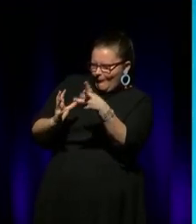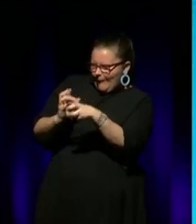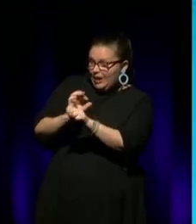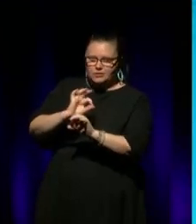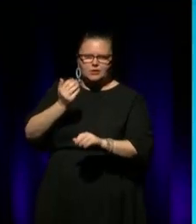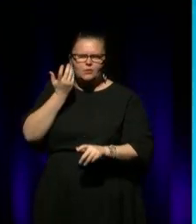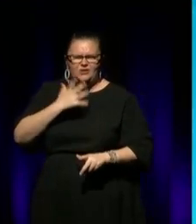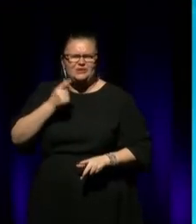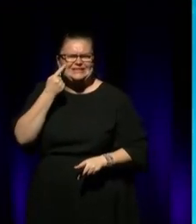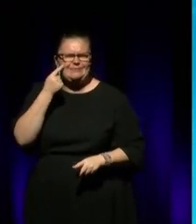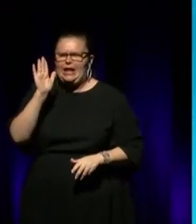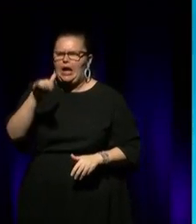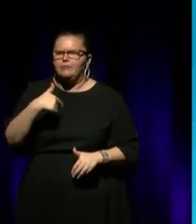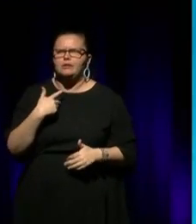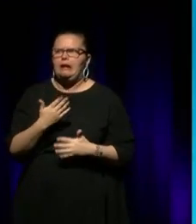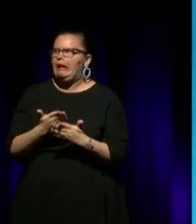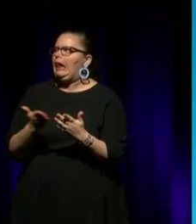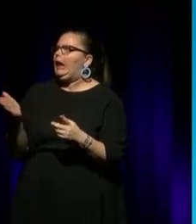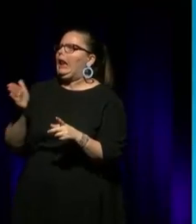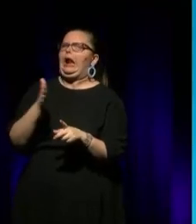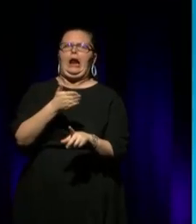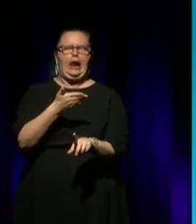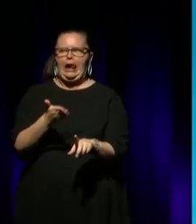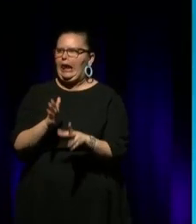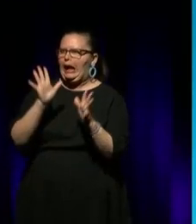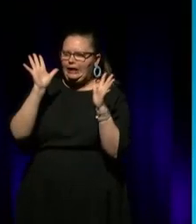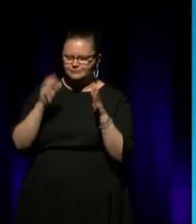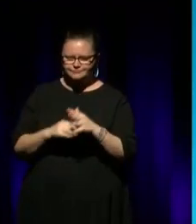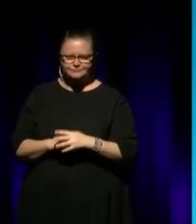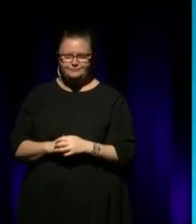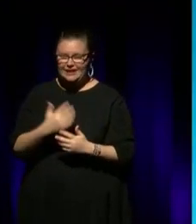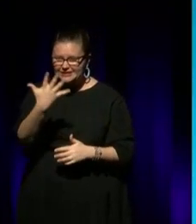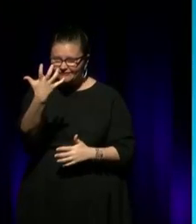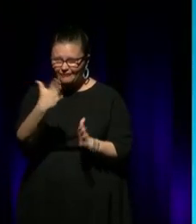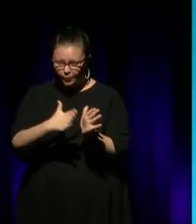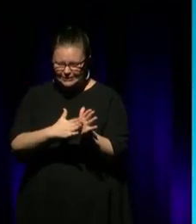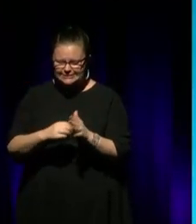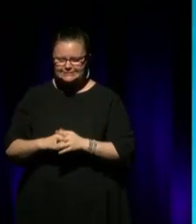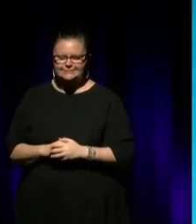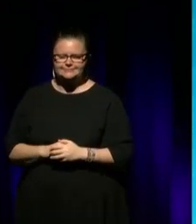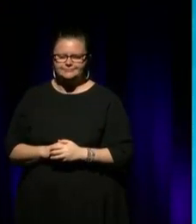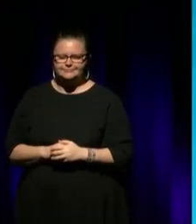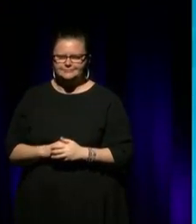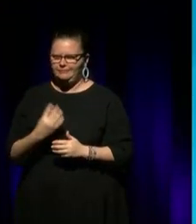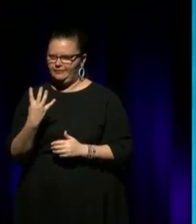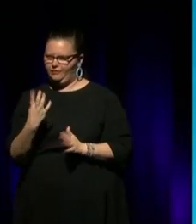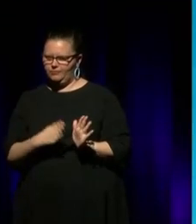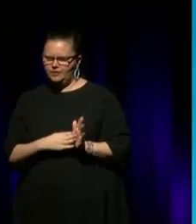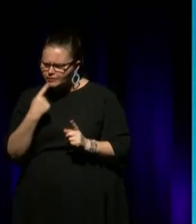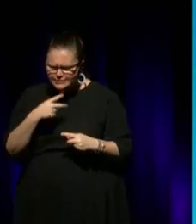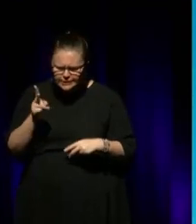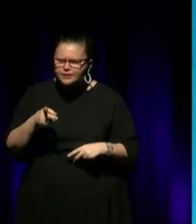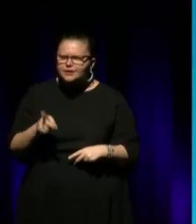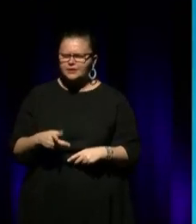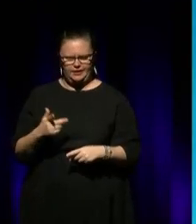Oh, not always. You want to see me at home when I go home. Lord. Now, we've got five minutes. Going on four minutes. Look what they said again.